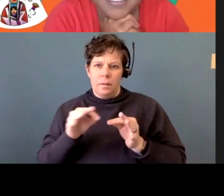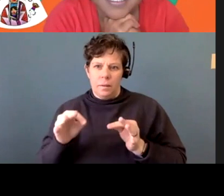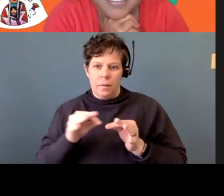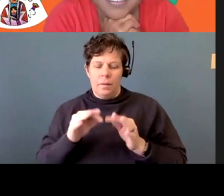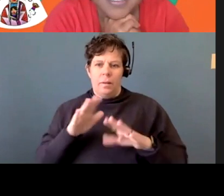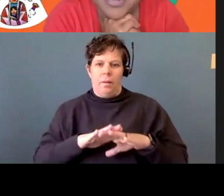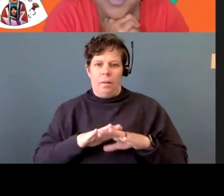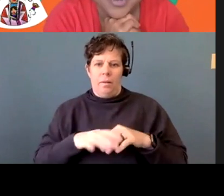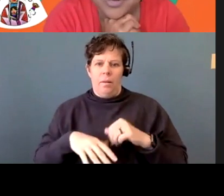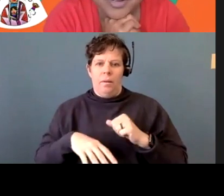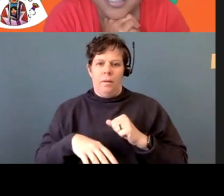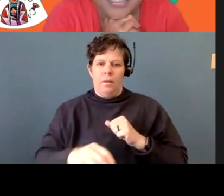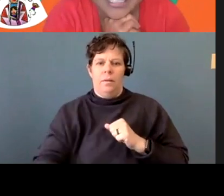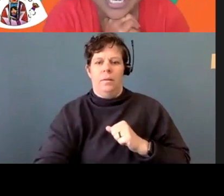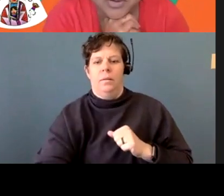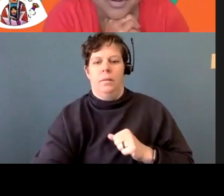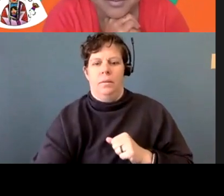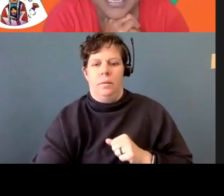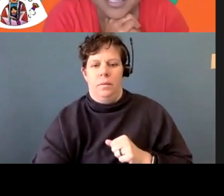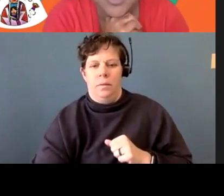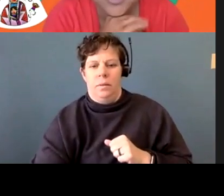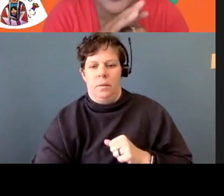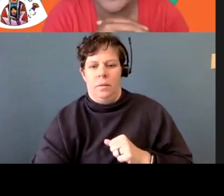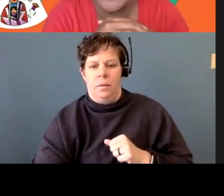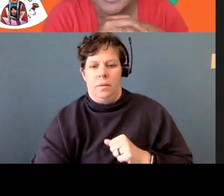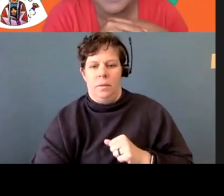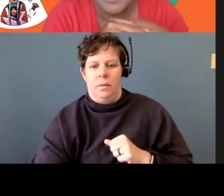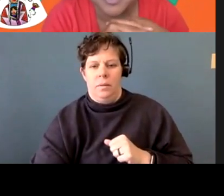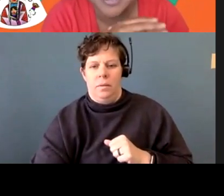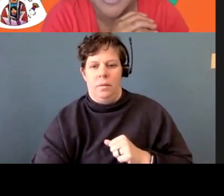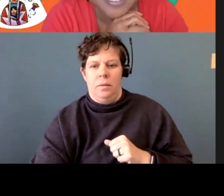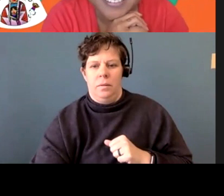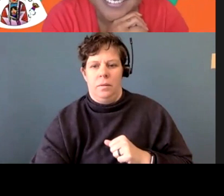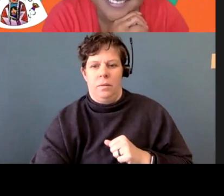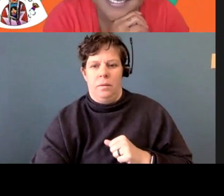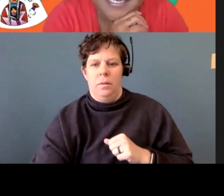Go ahead. No, you are going to continue and probably answer my question, so please keep going.